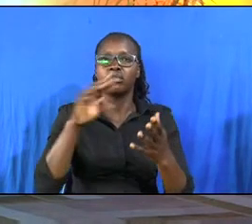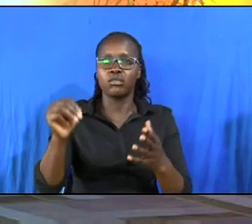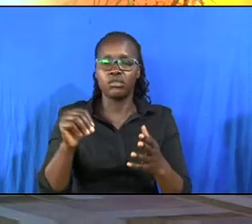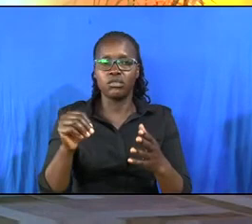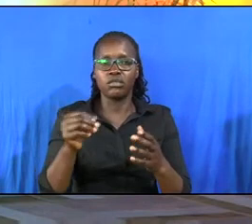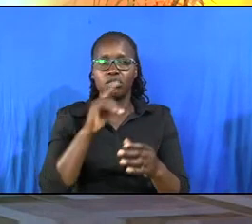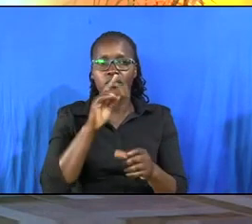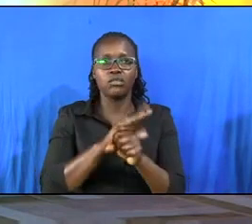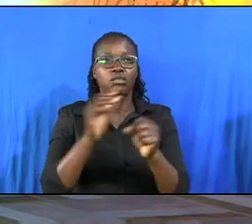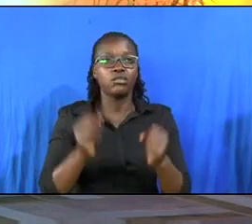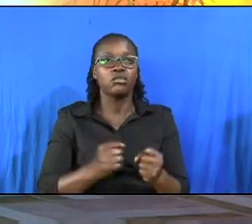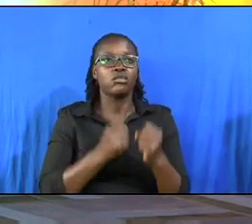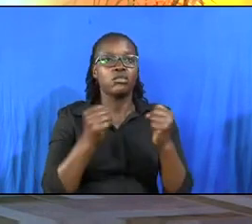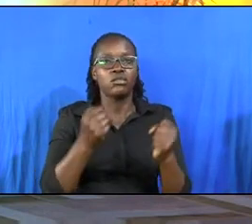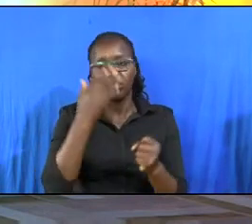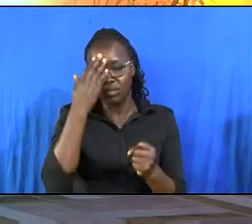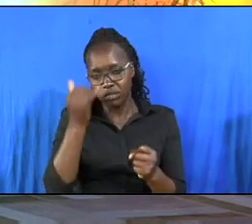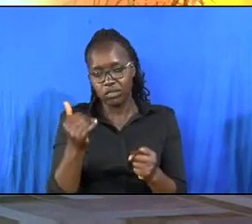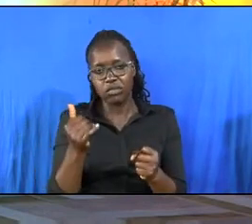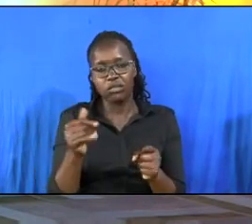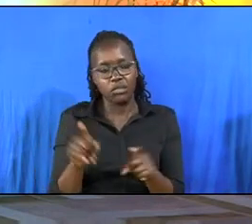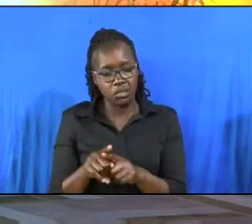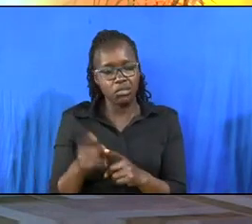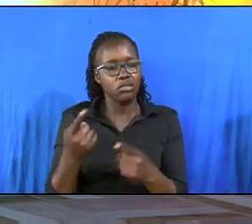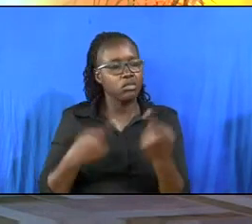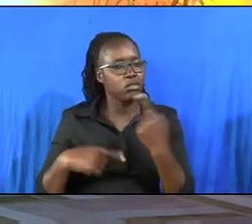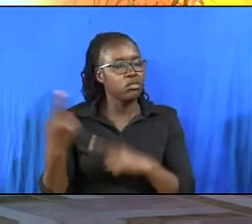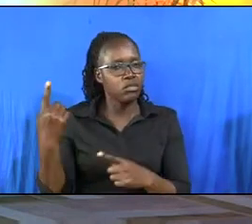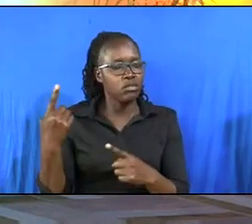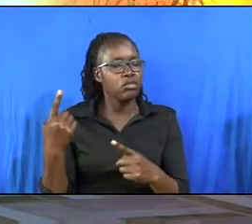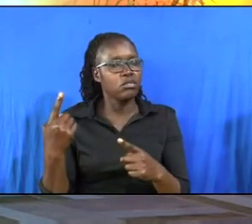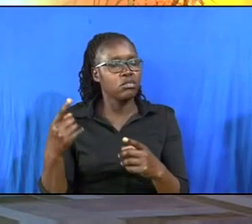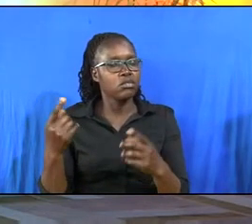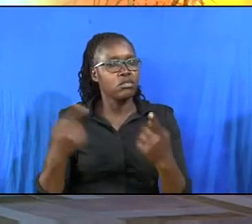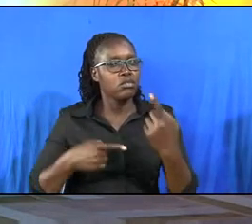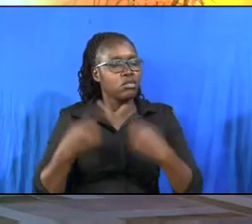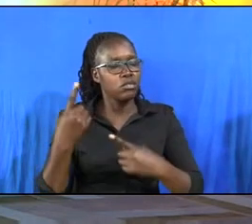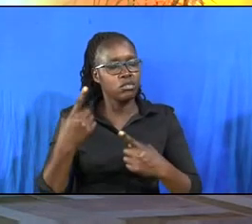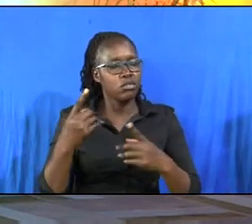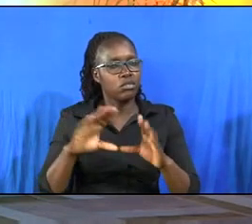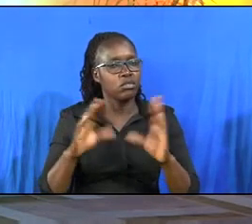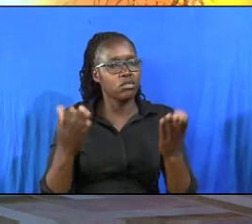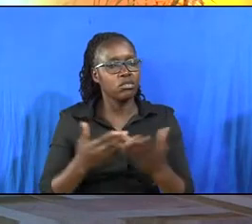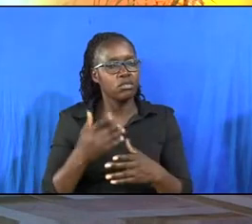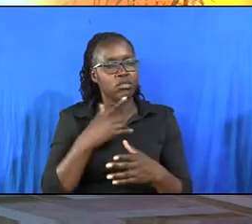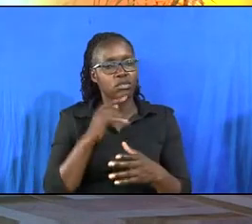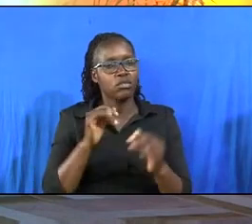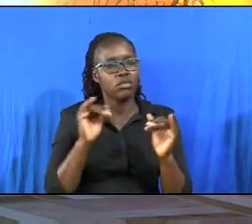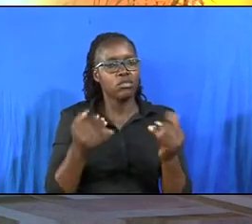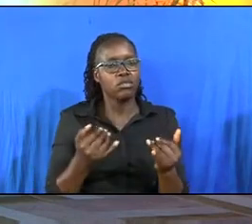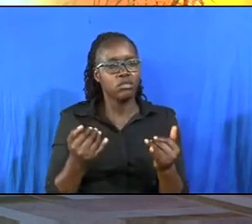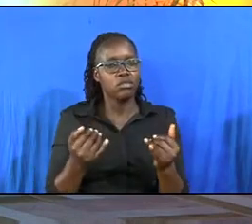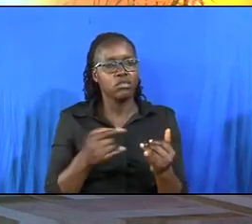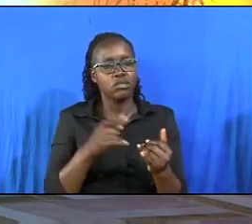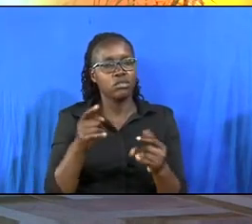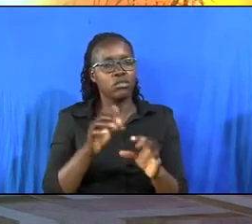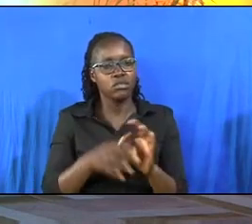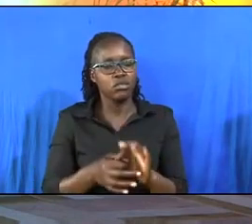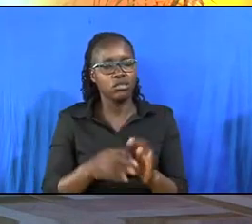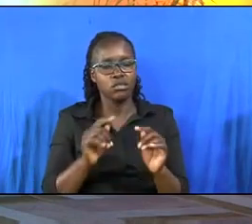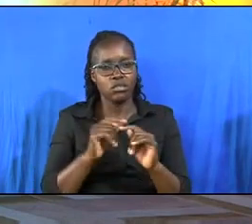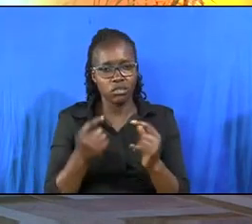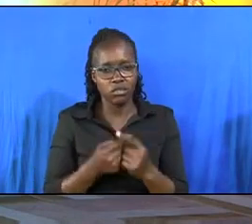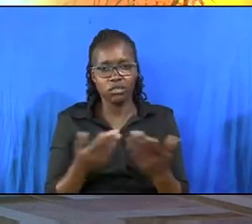give us victory, because he was a victor, he conquered, now when you come and join his team,